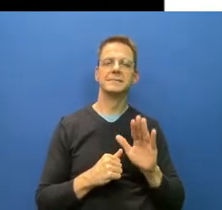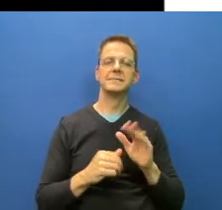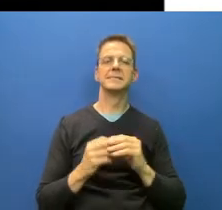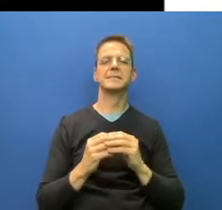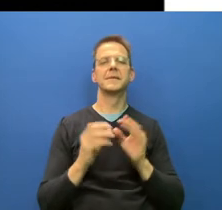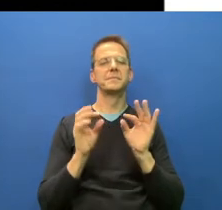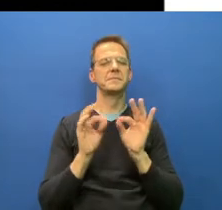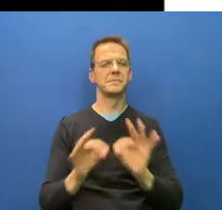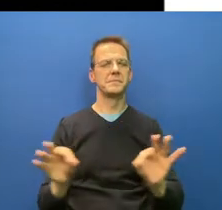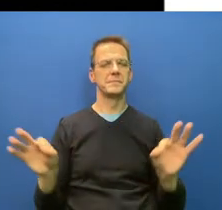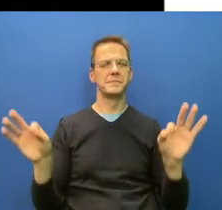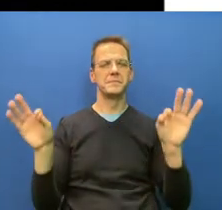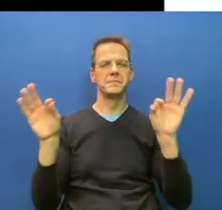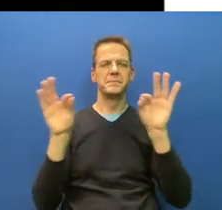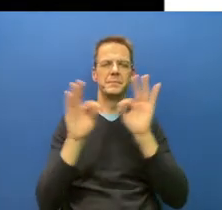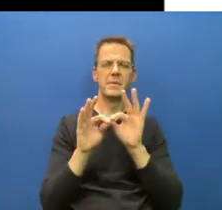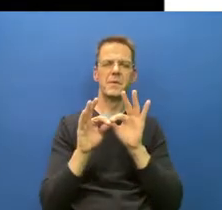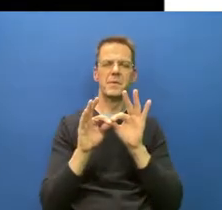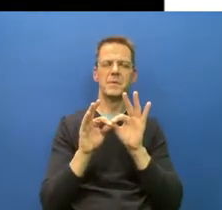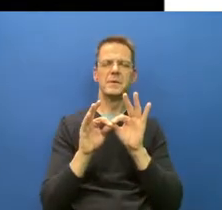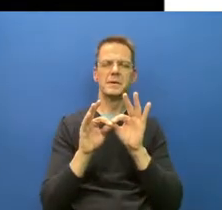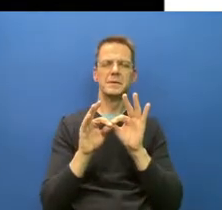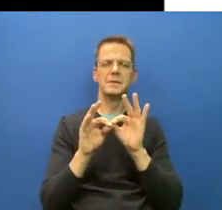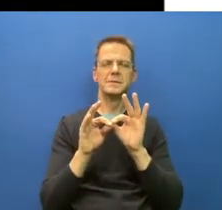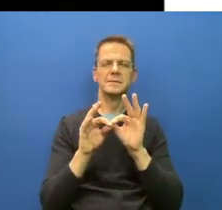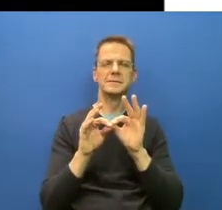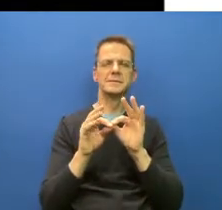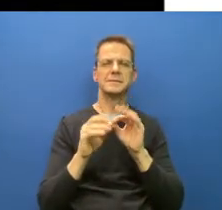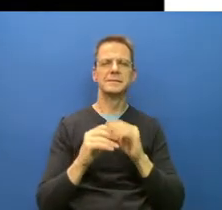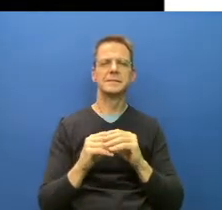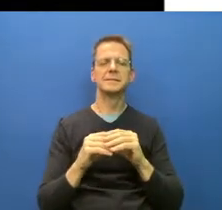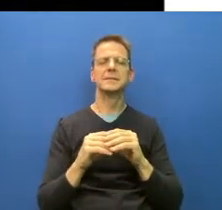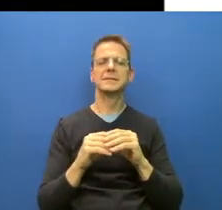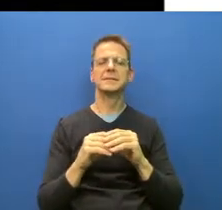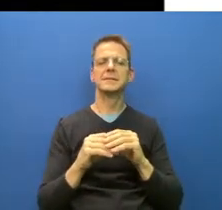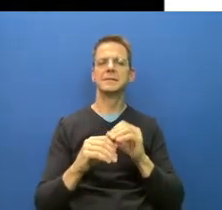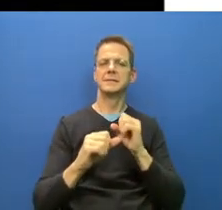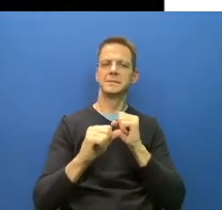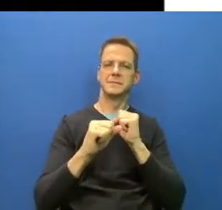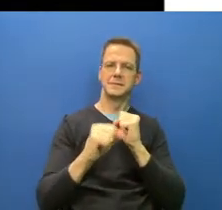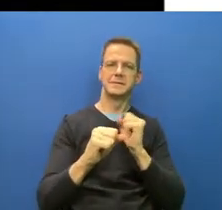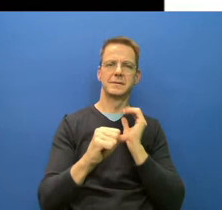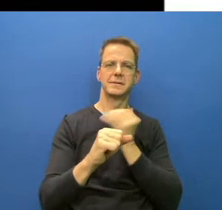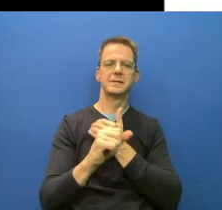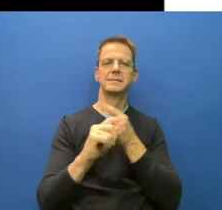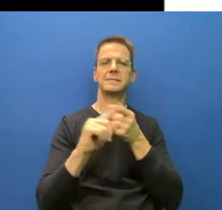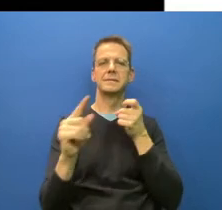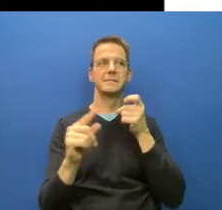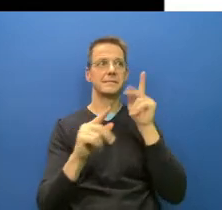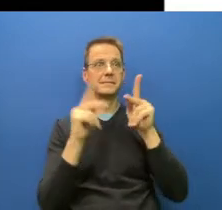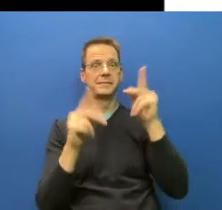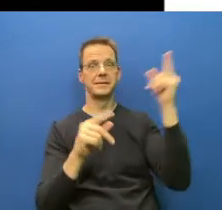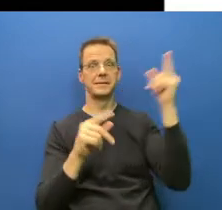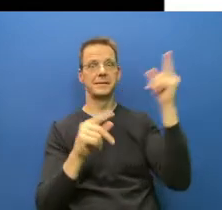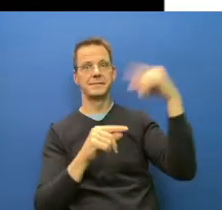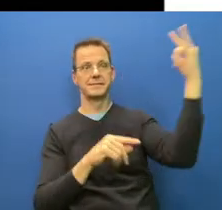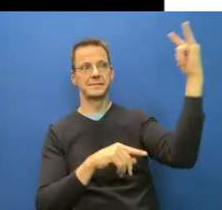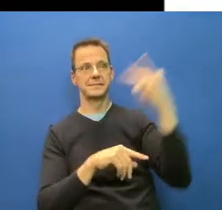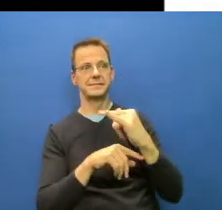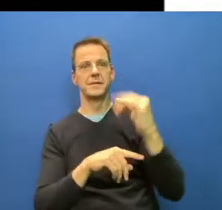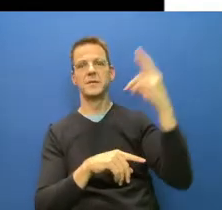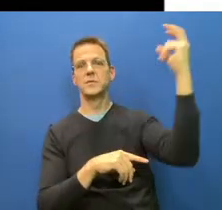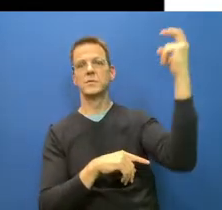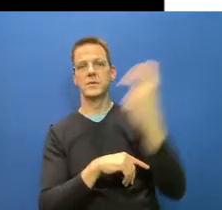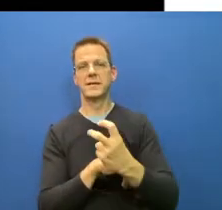travel related cases. So this, on the very, very first graph, I had alpha wave and delta wave with this blue